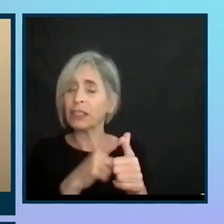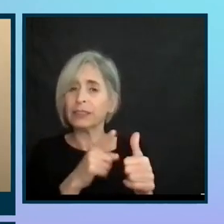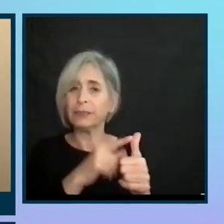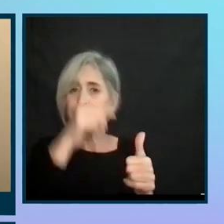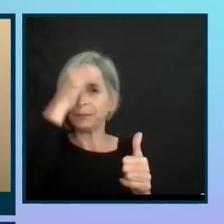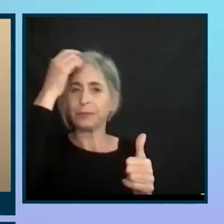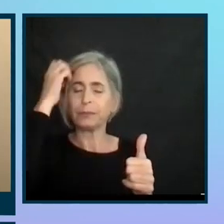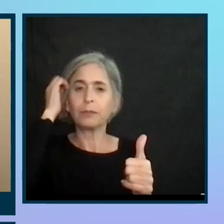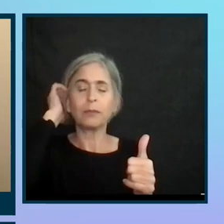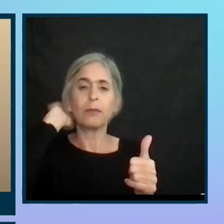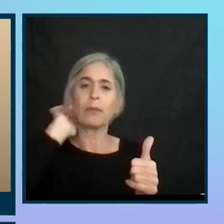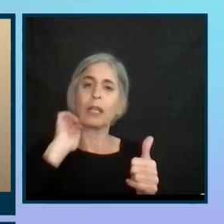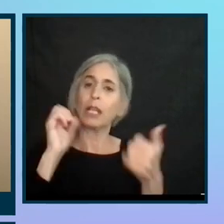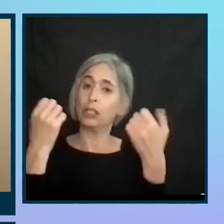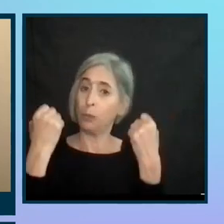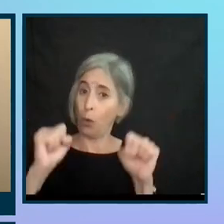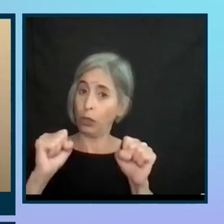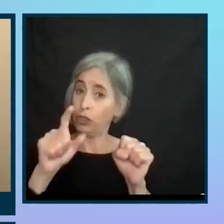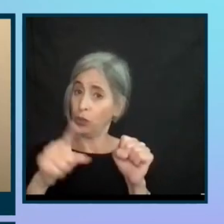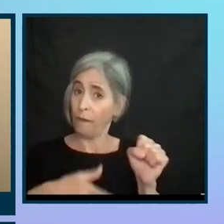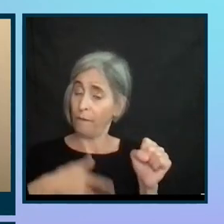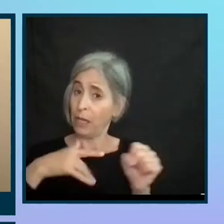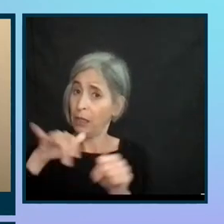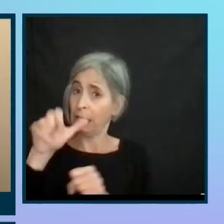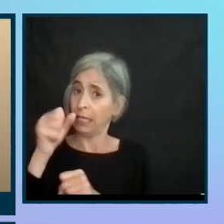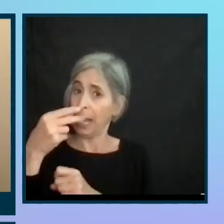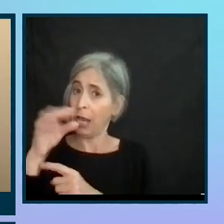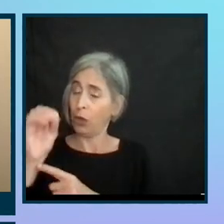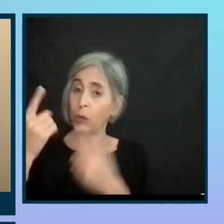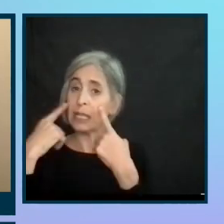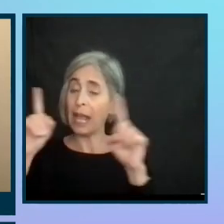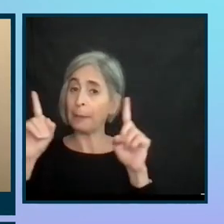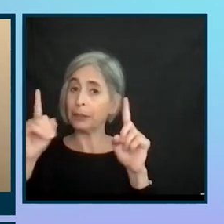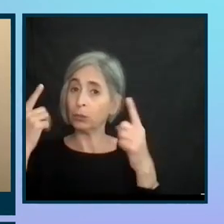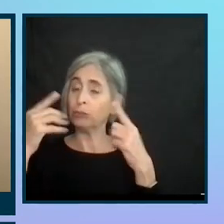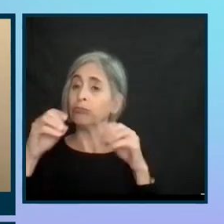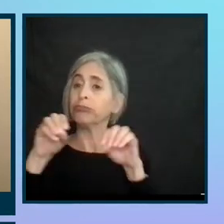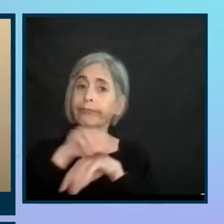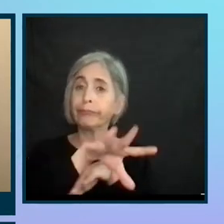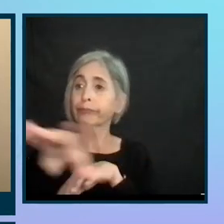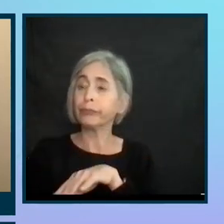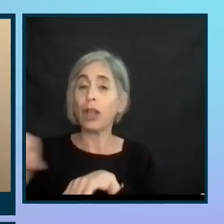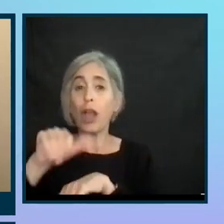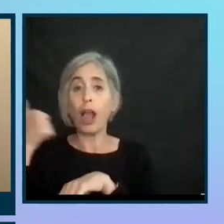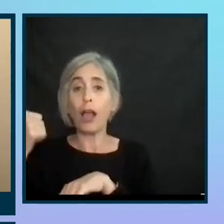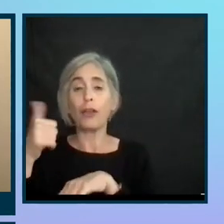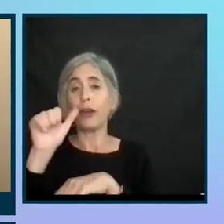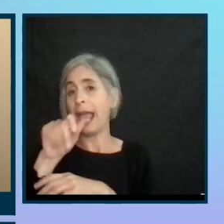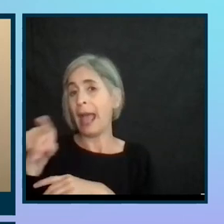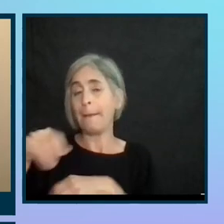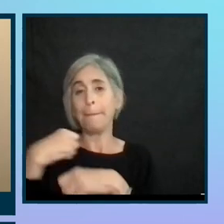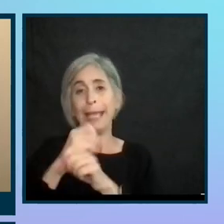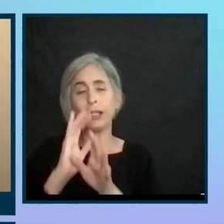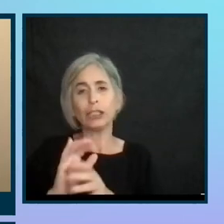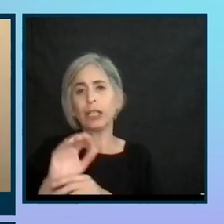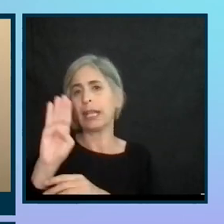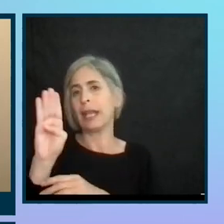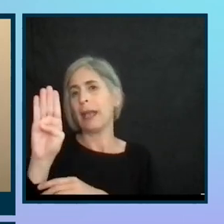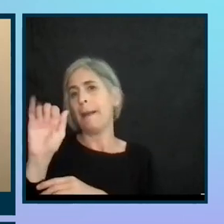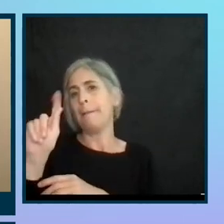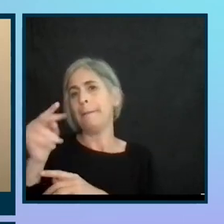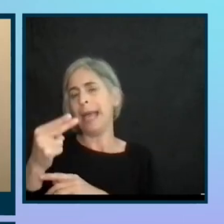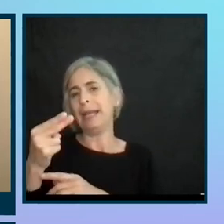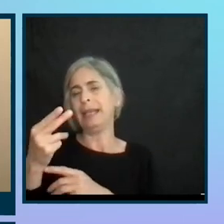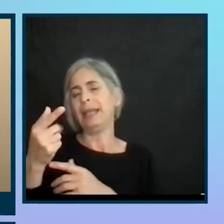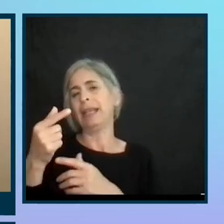in the realm of sports, do you feel that Yahoo's accomplishments will influence other app makers such as, you know, betting apps or